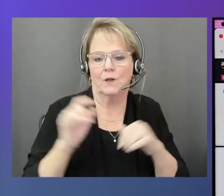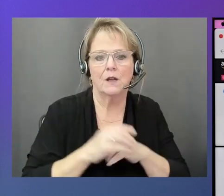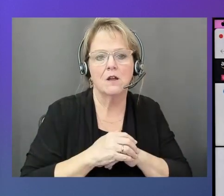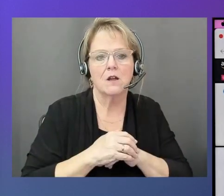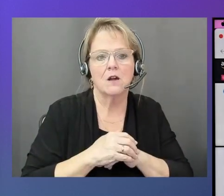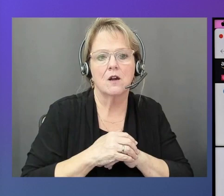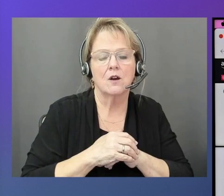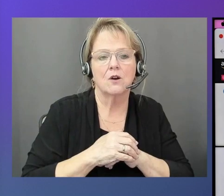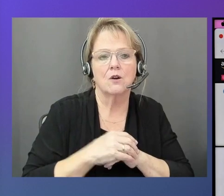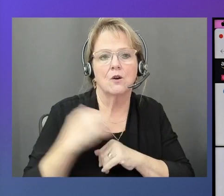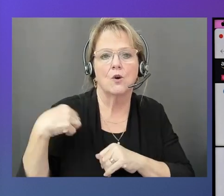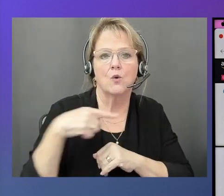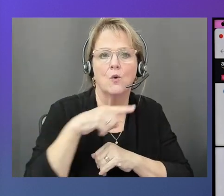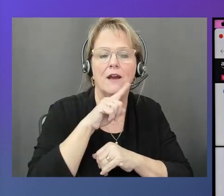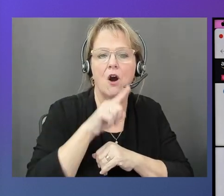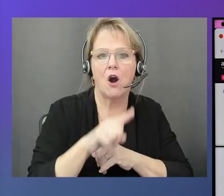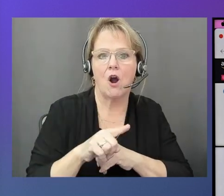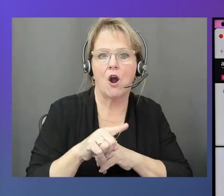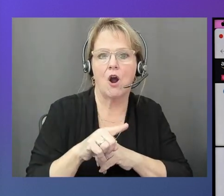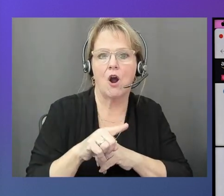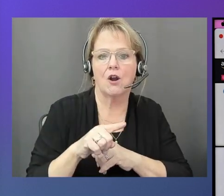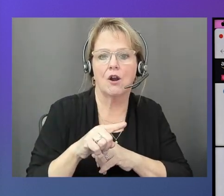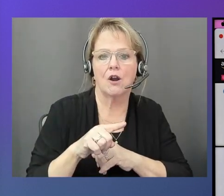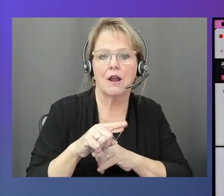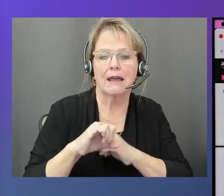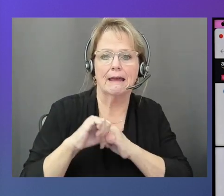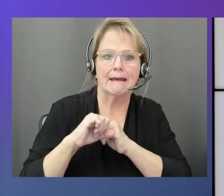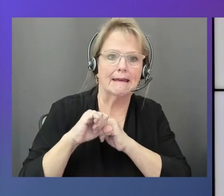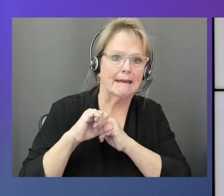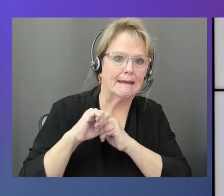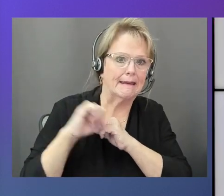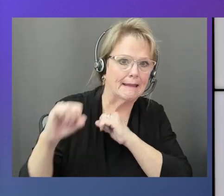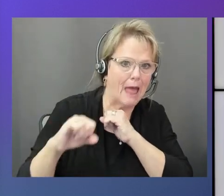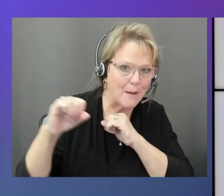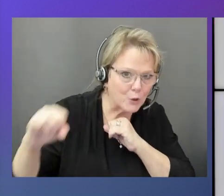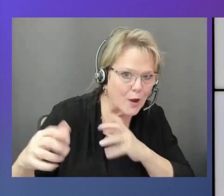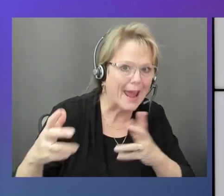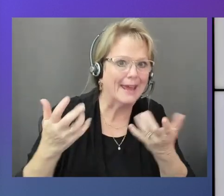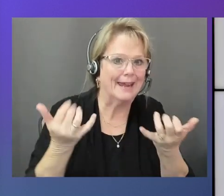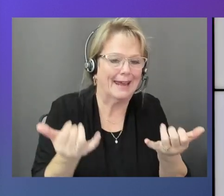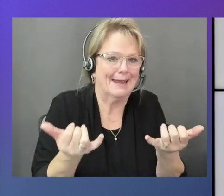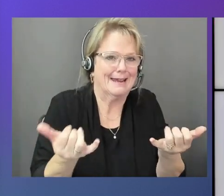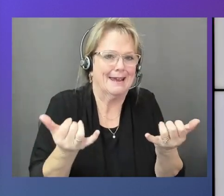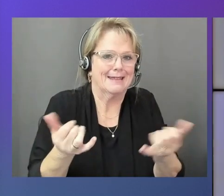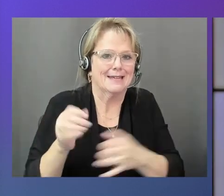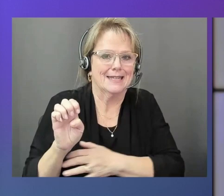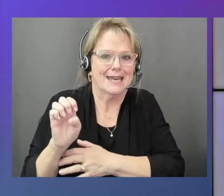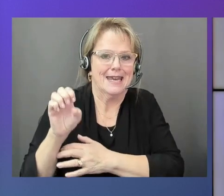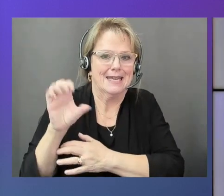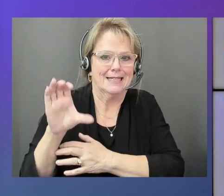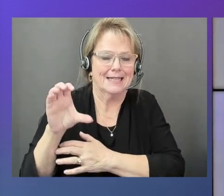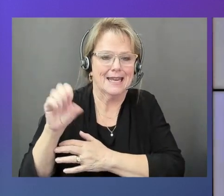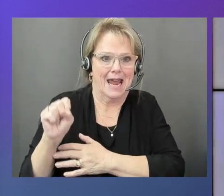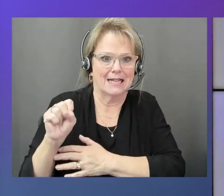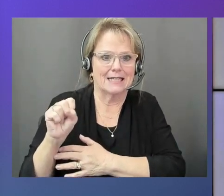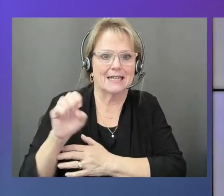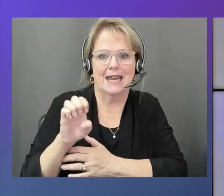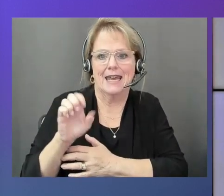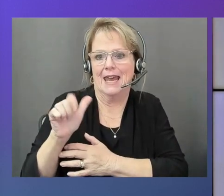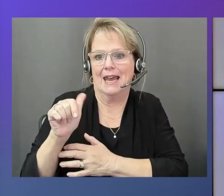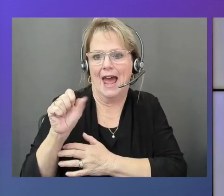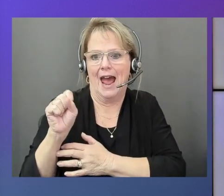ECS, AWS ECS, which stands for Elastic Container Service. And